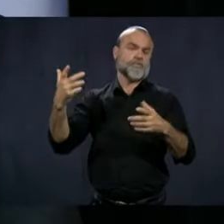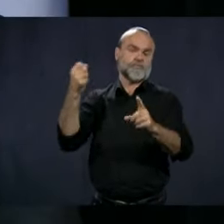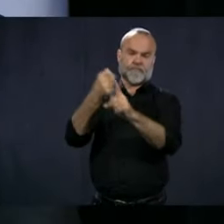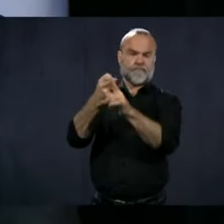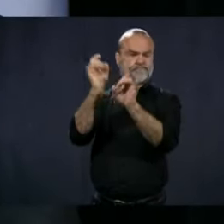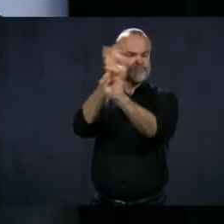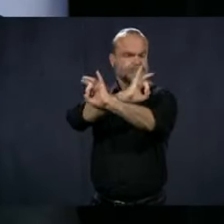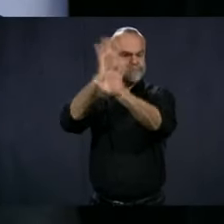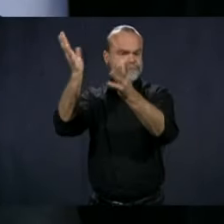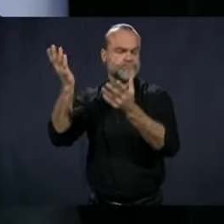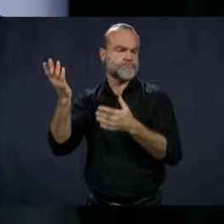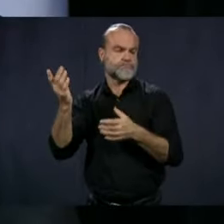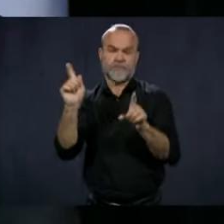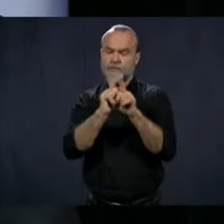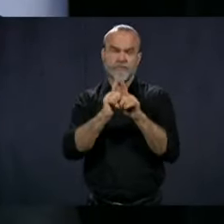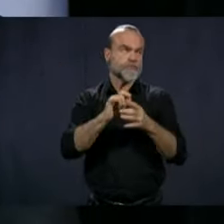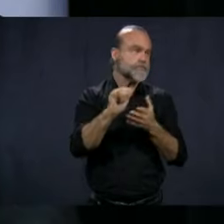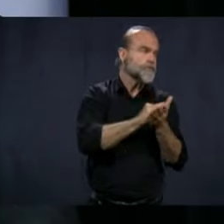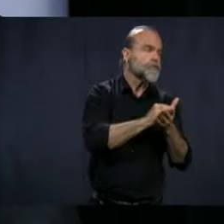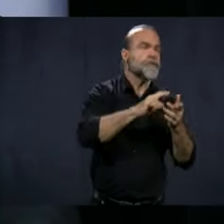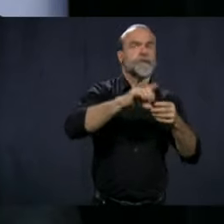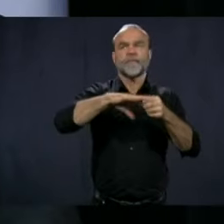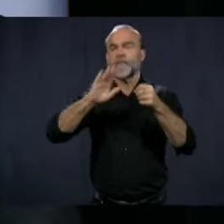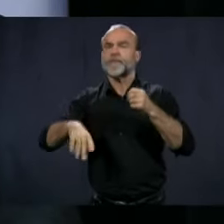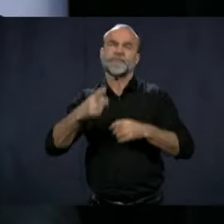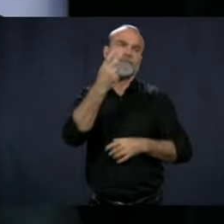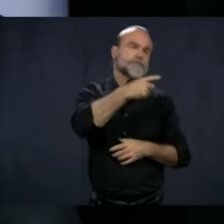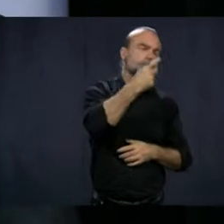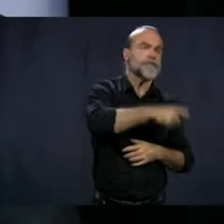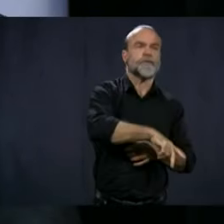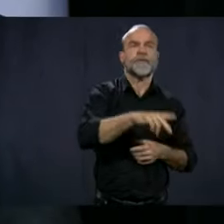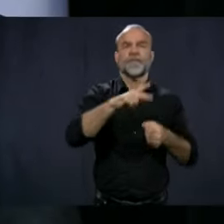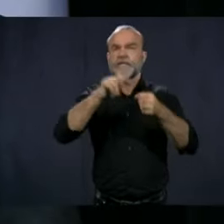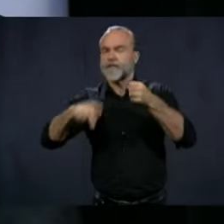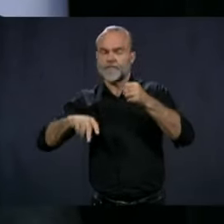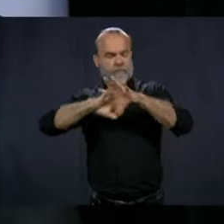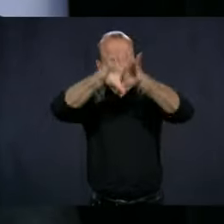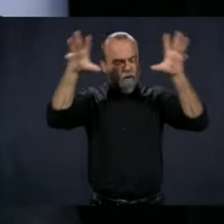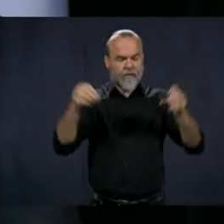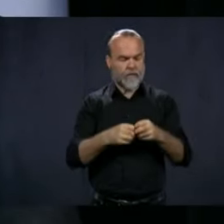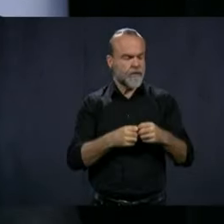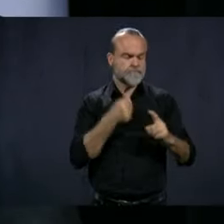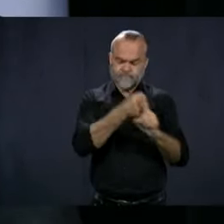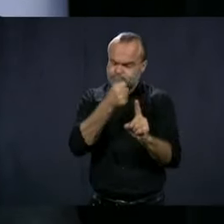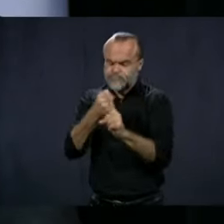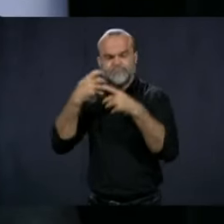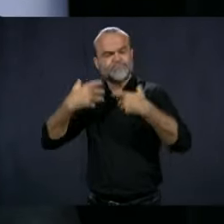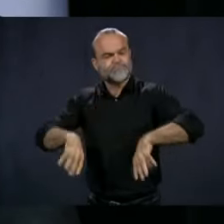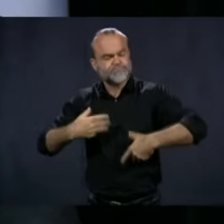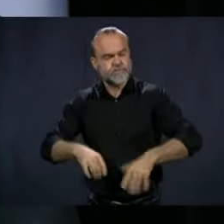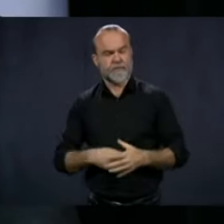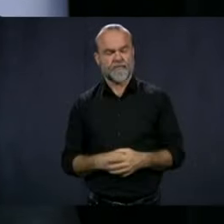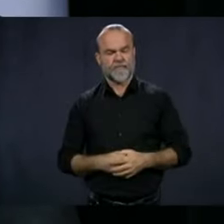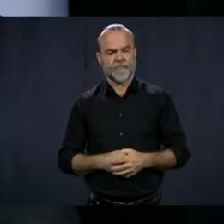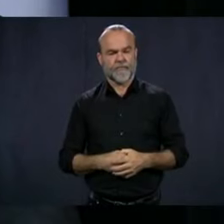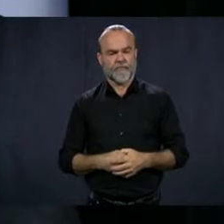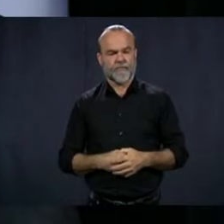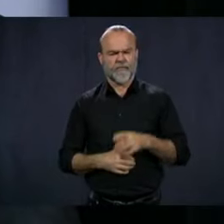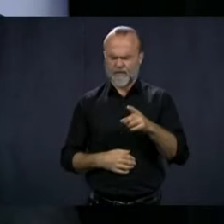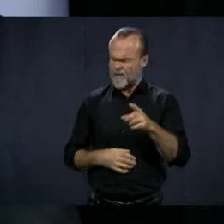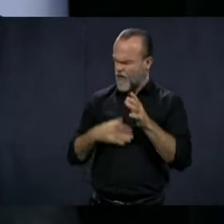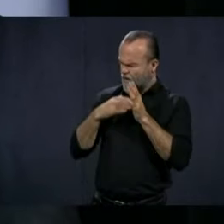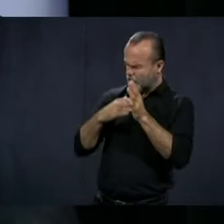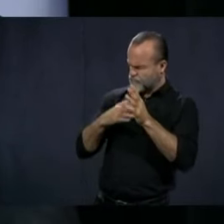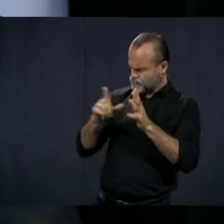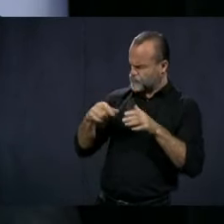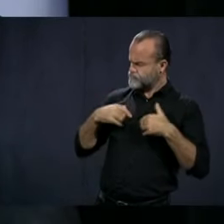New York, Boston, Chicago, Detroit, Philadelphia, everywhere. I mentioned that. Quite often, you express your sympathies.